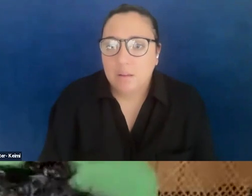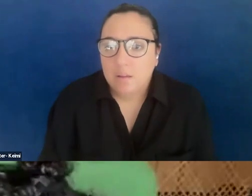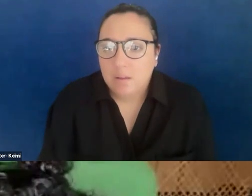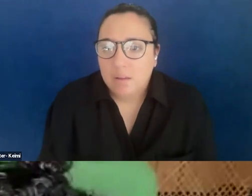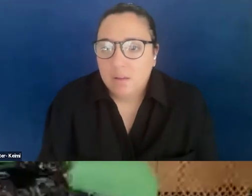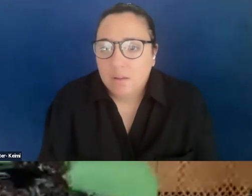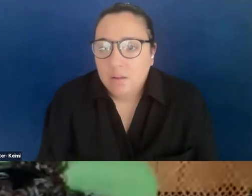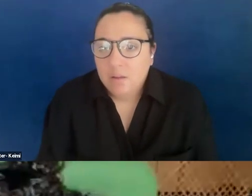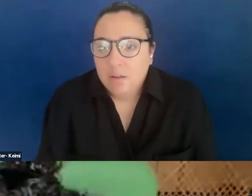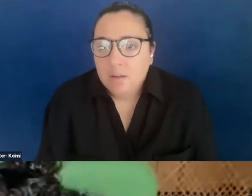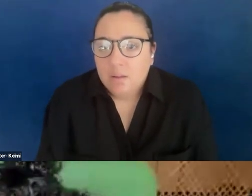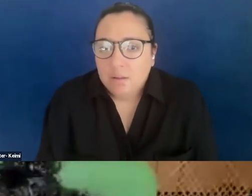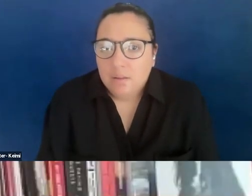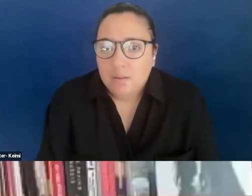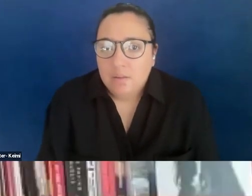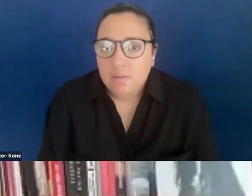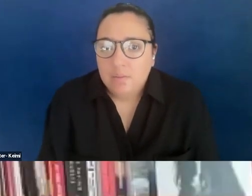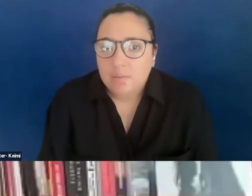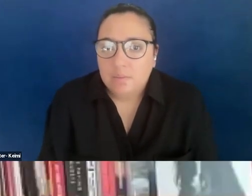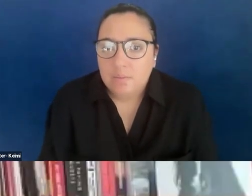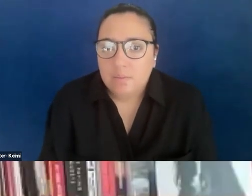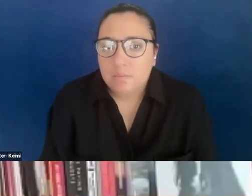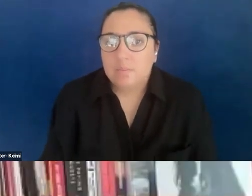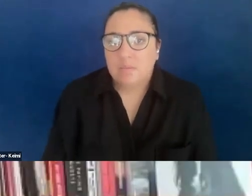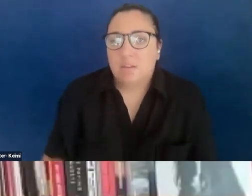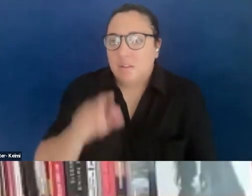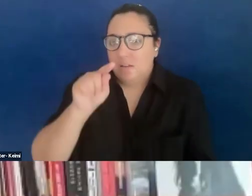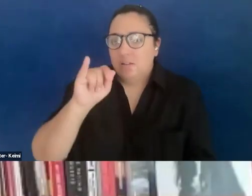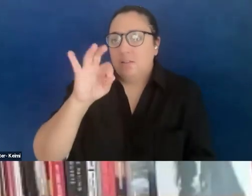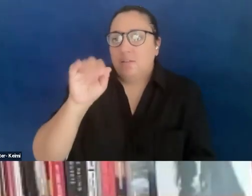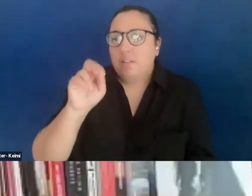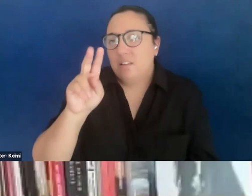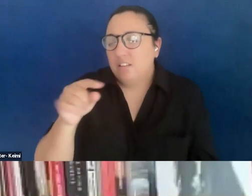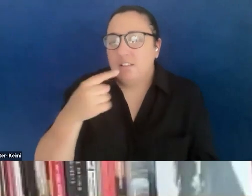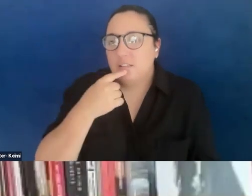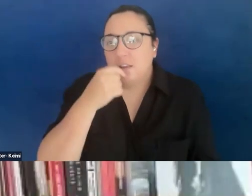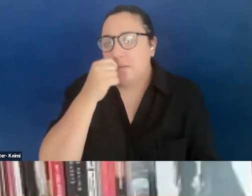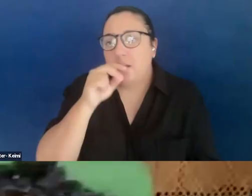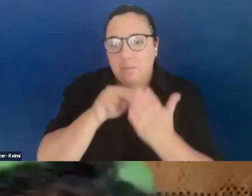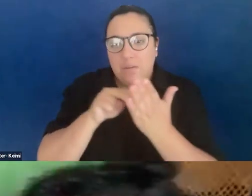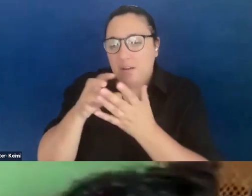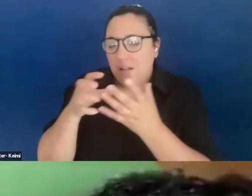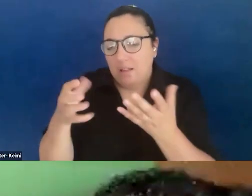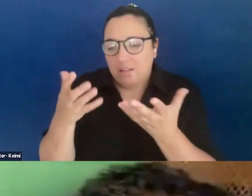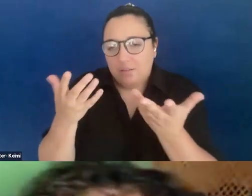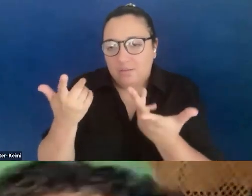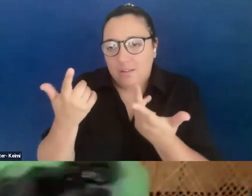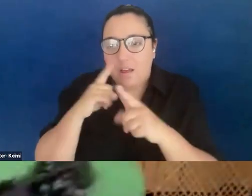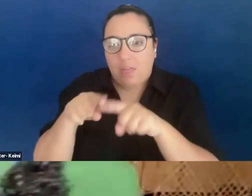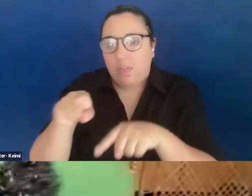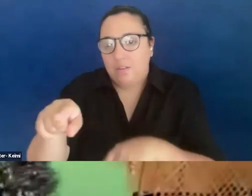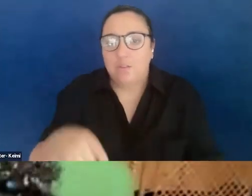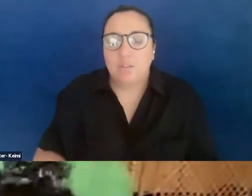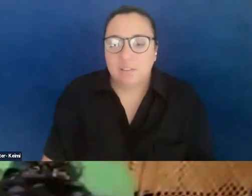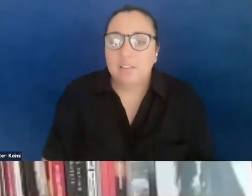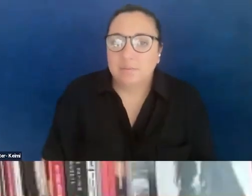Are you seeing any of these, Tiffany, or no? I haven't been reading it long, so I'm sorry I've been relying on you. If you want me to... Okay, that's okay. I'm